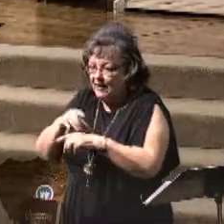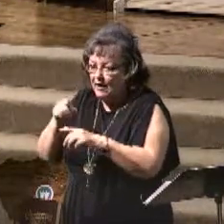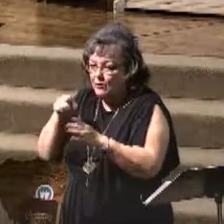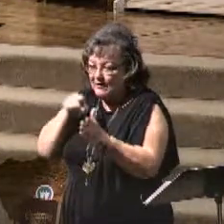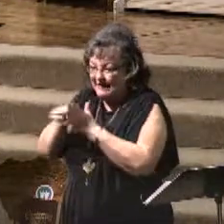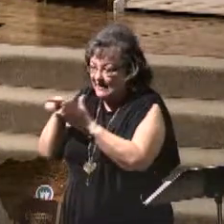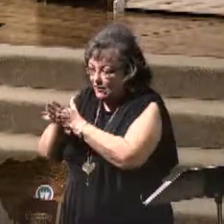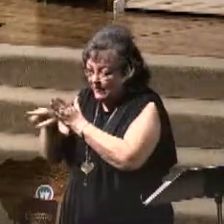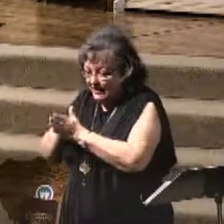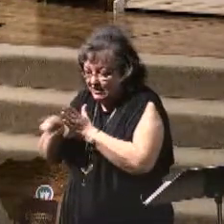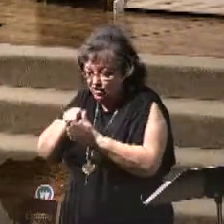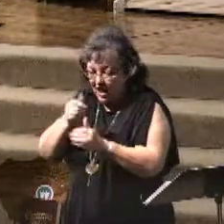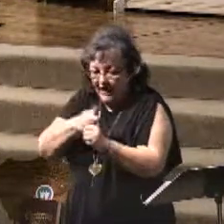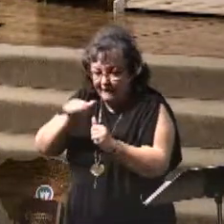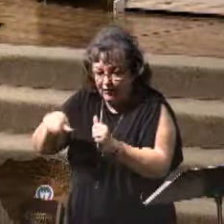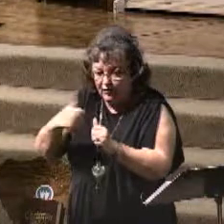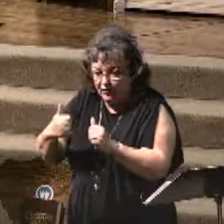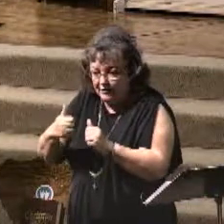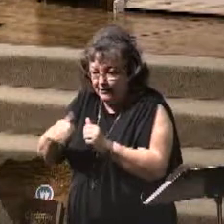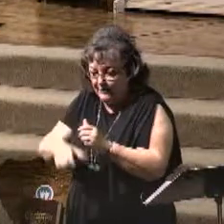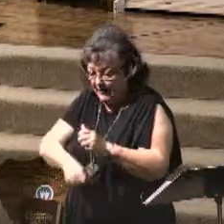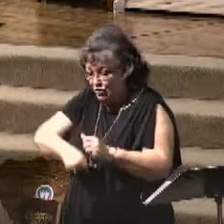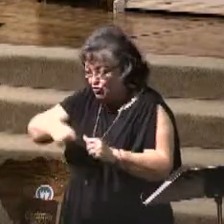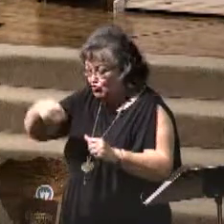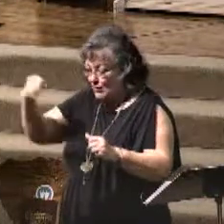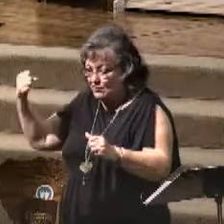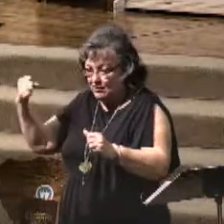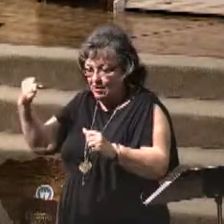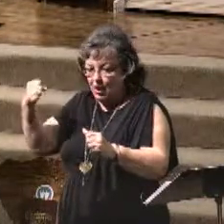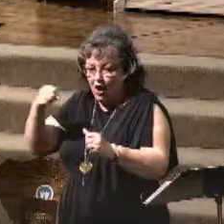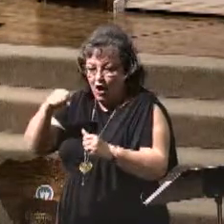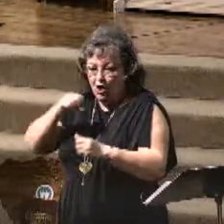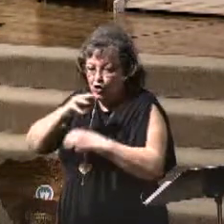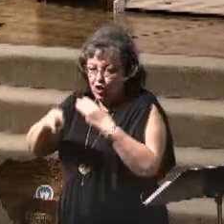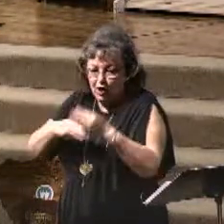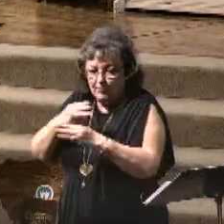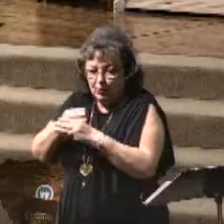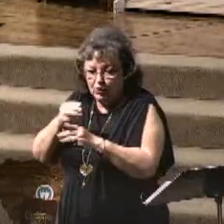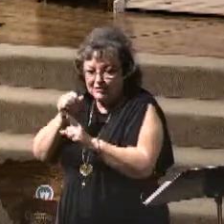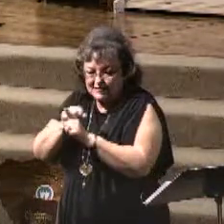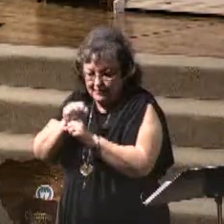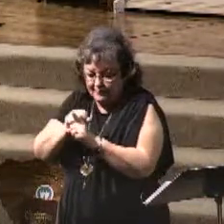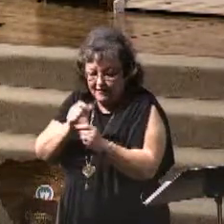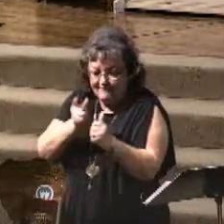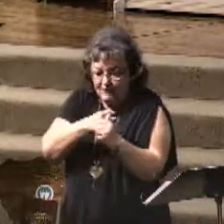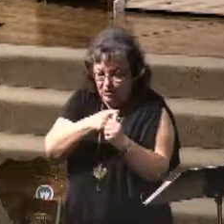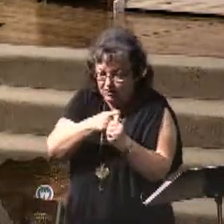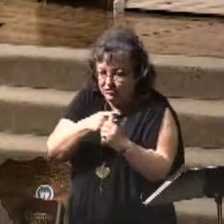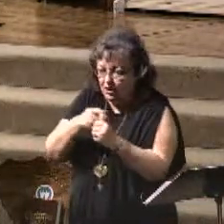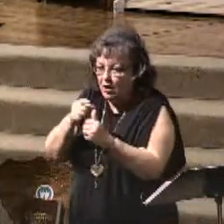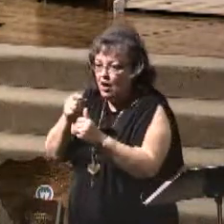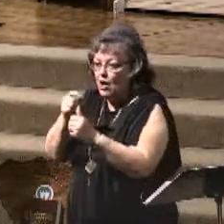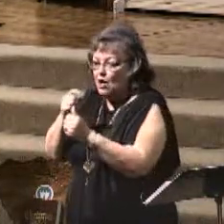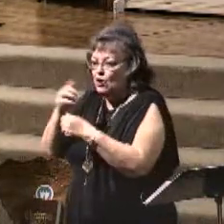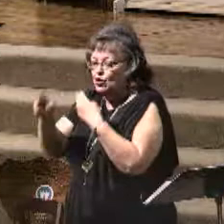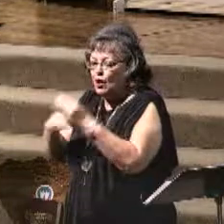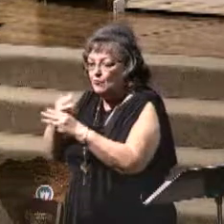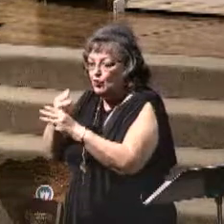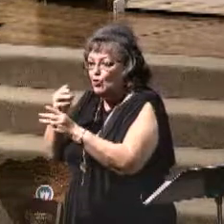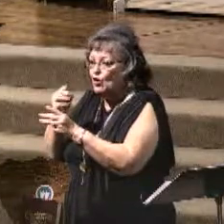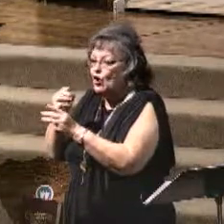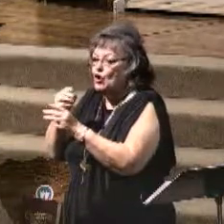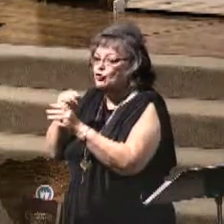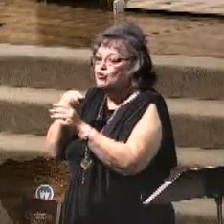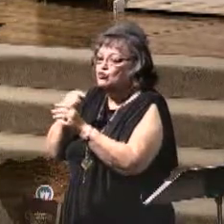him a great sword. Global deception was in the first seal. Global domination is the second